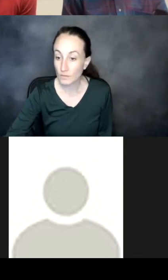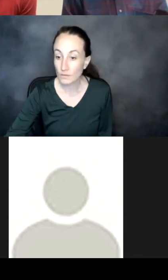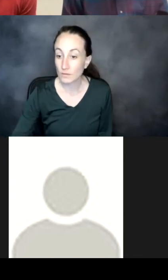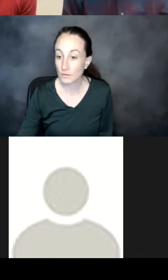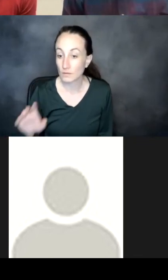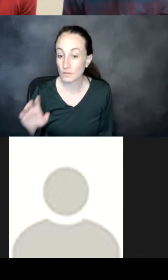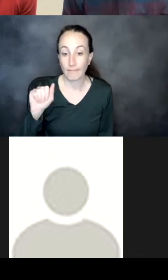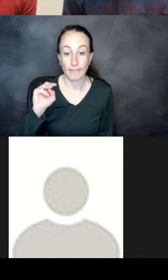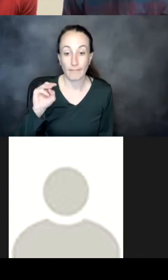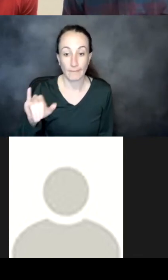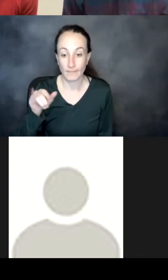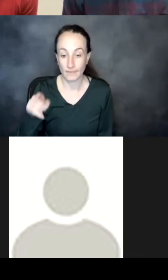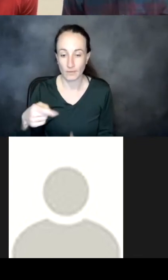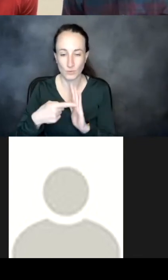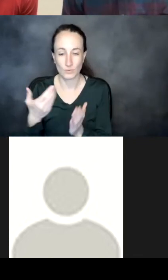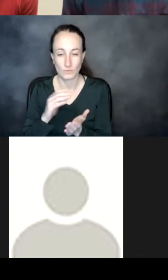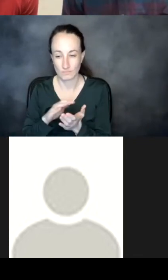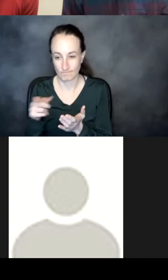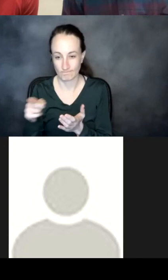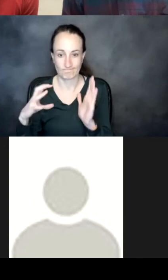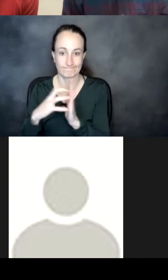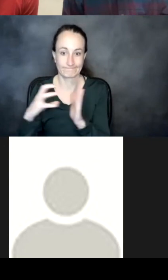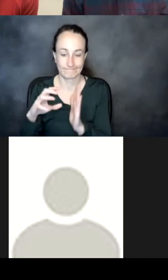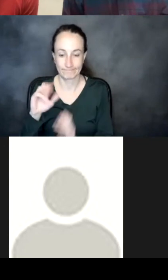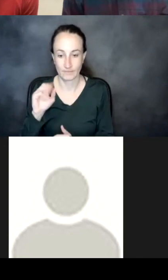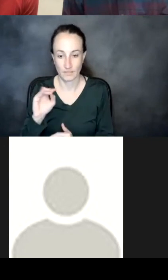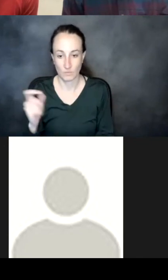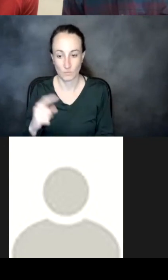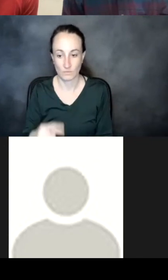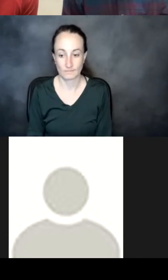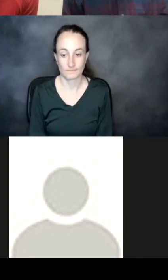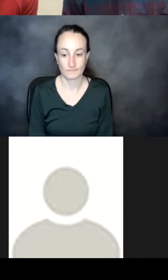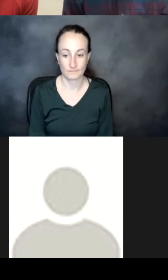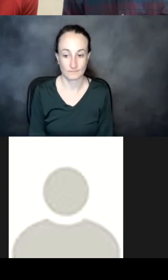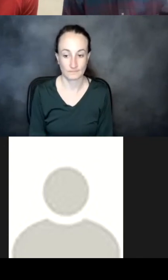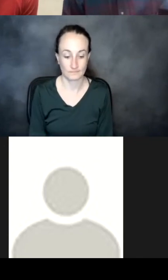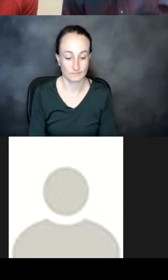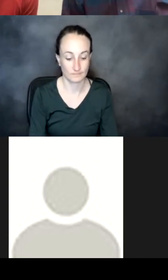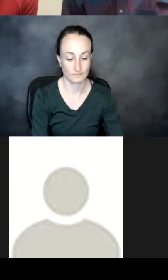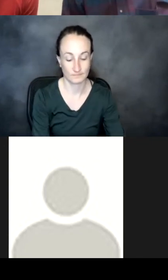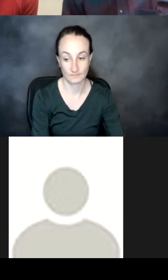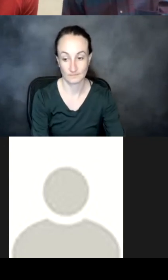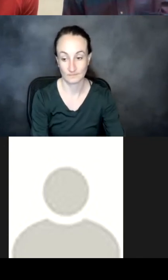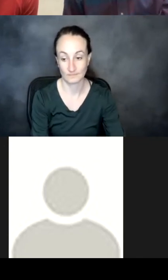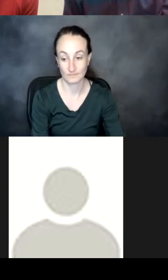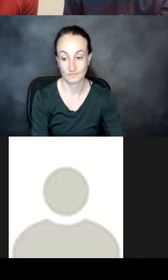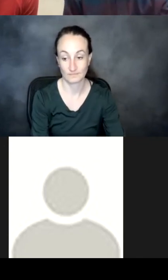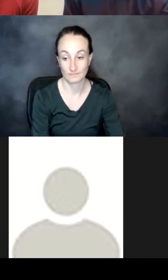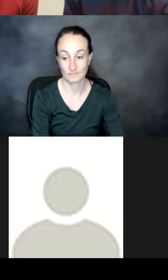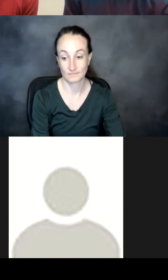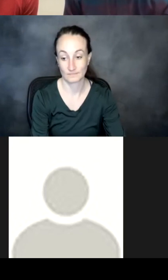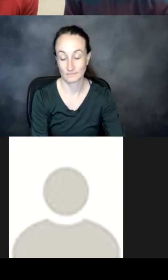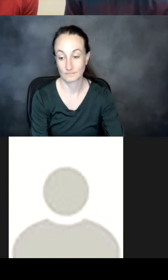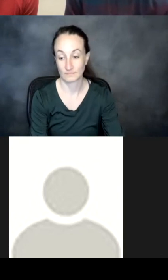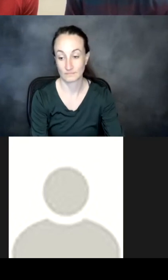uh protein interaction affinities for some of your designs what percentage of hallucinated or in painted structural candidates give you the